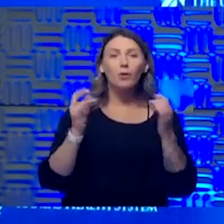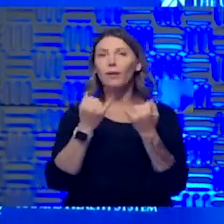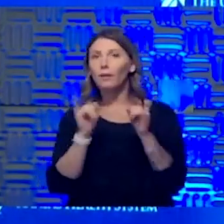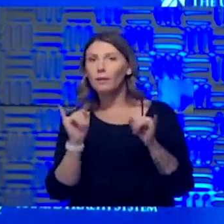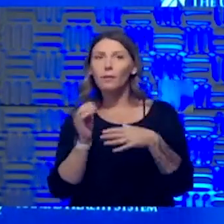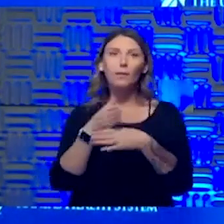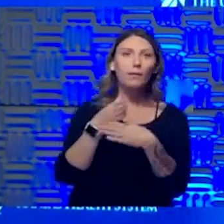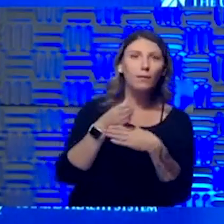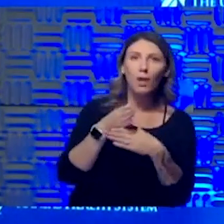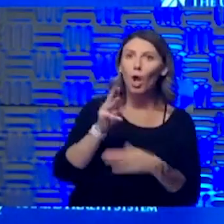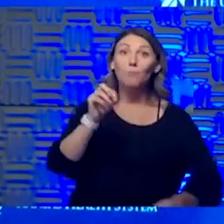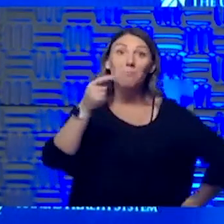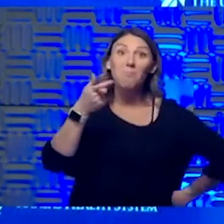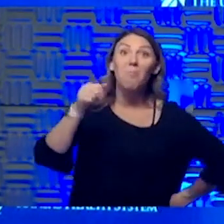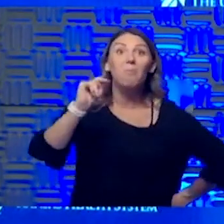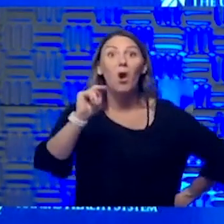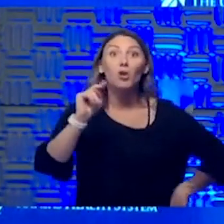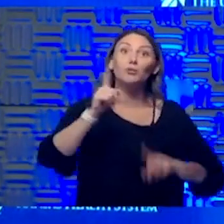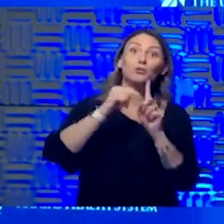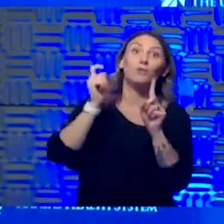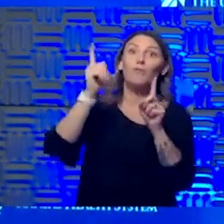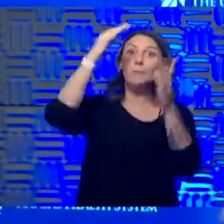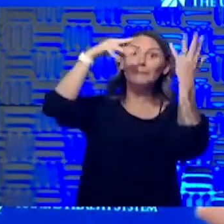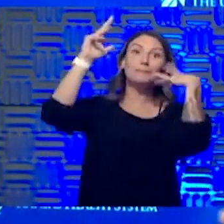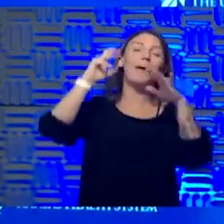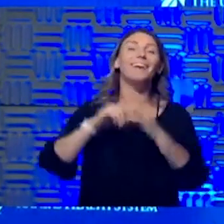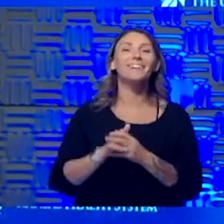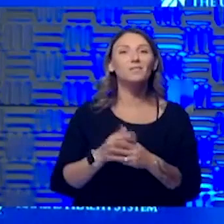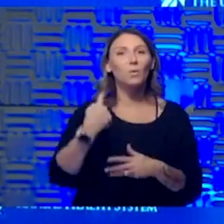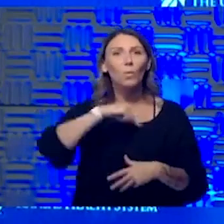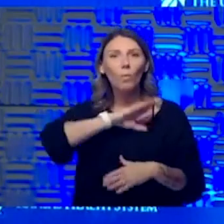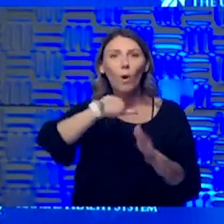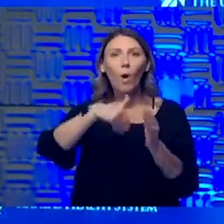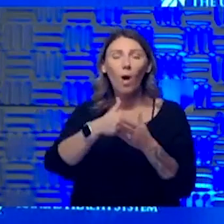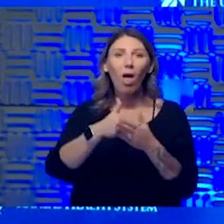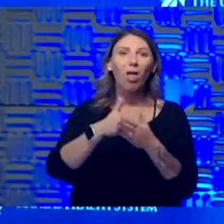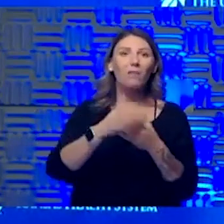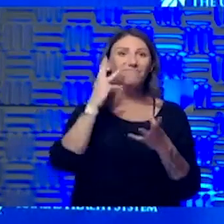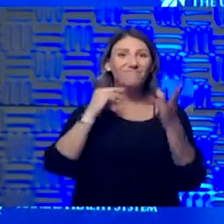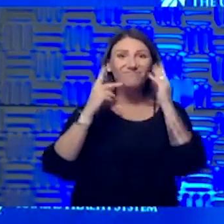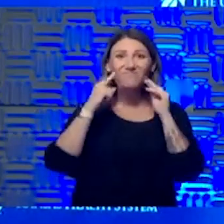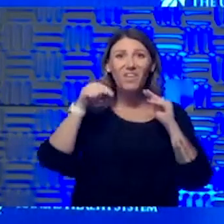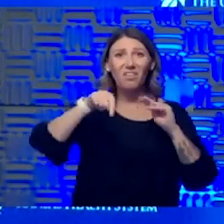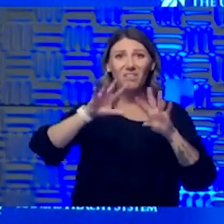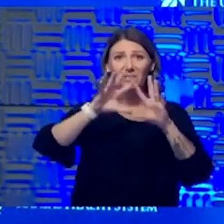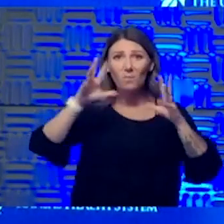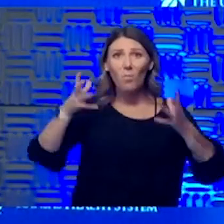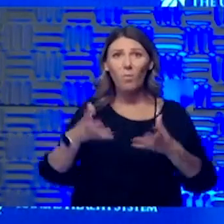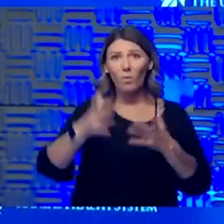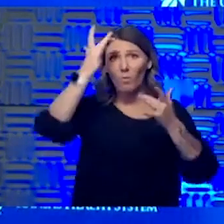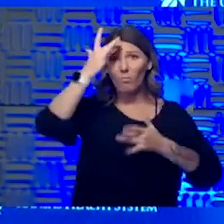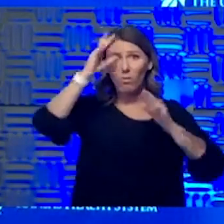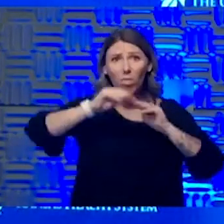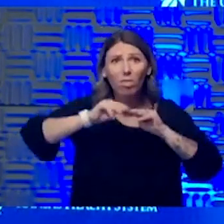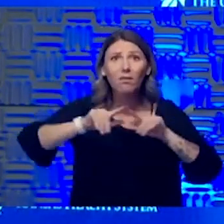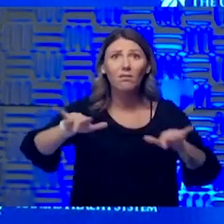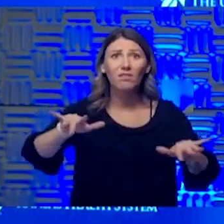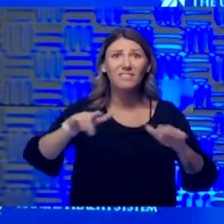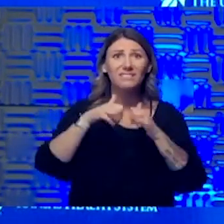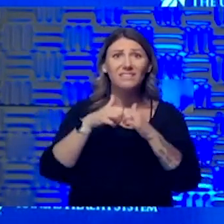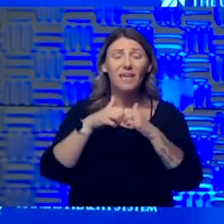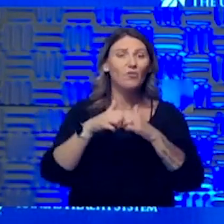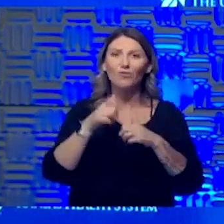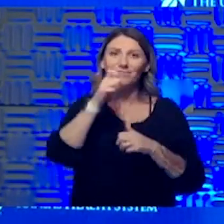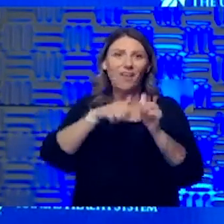or a Martian. We all, we all, we're all in pandemics together and, and it, it, isn't, it isn't going to, uh, it isn't going to follow